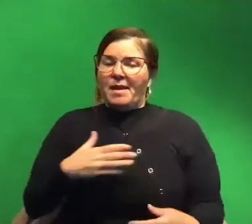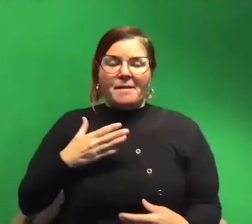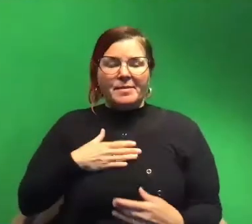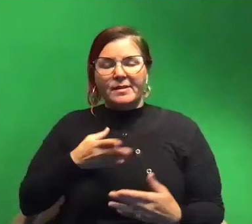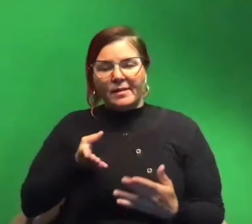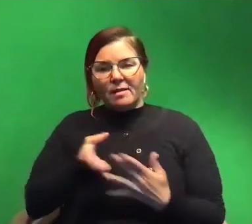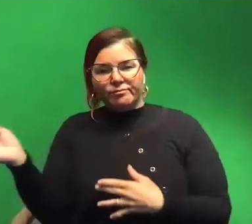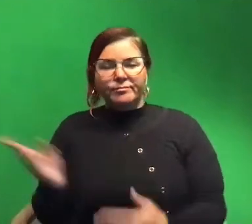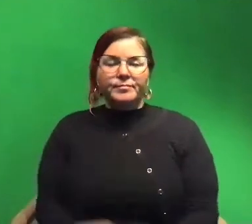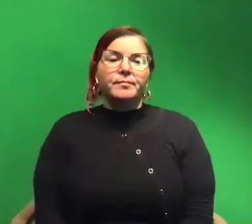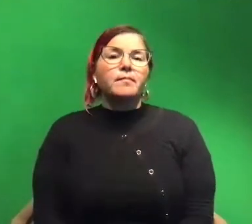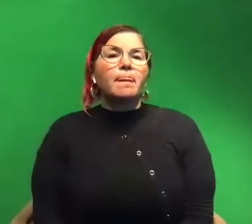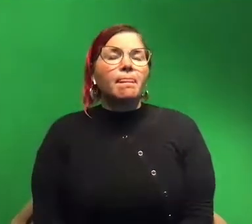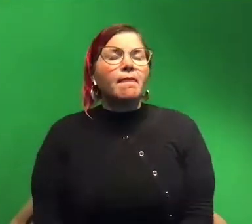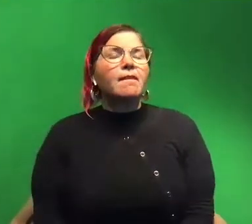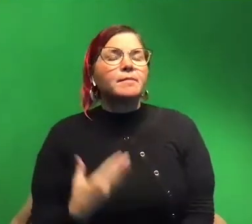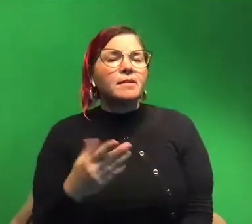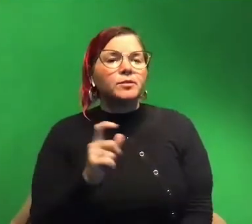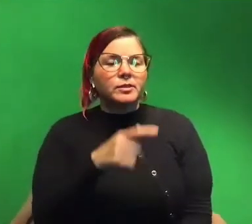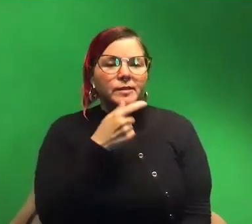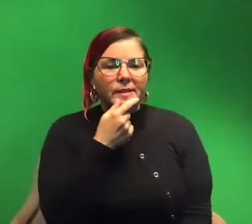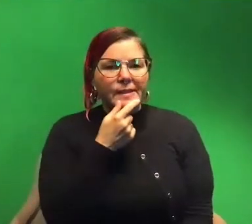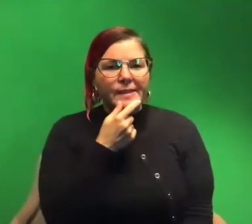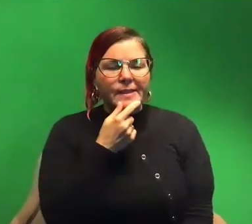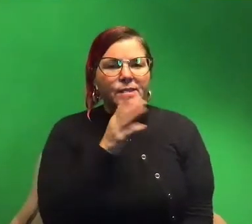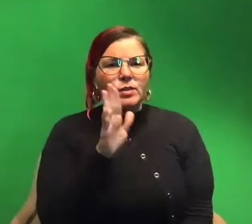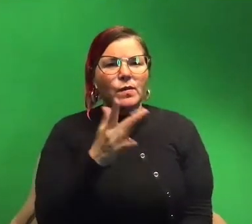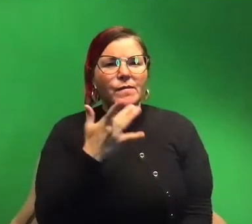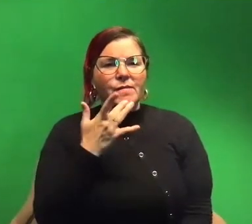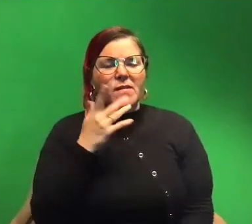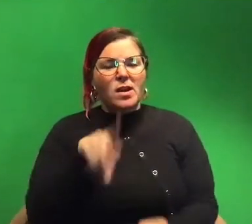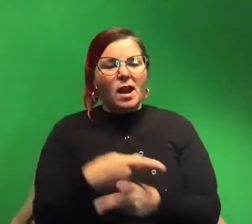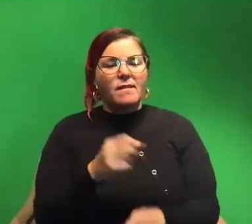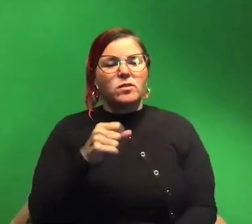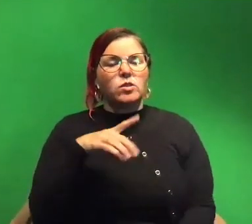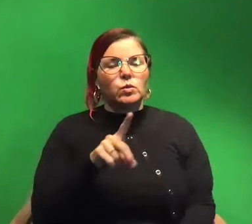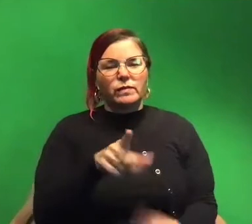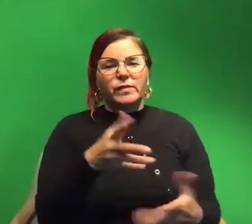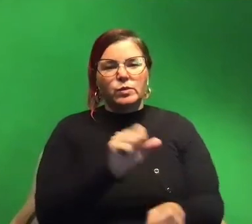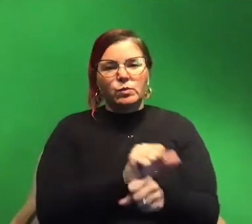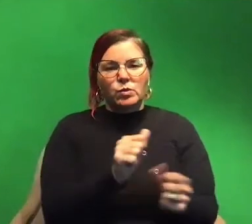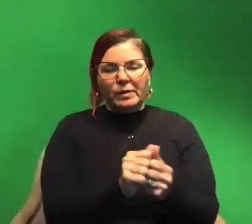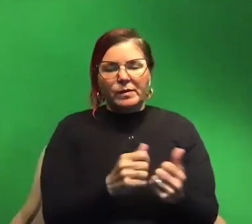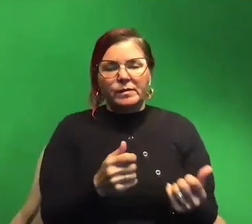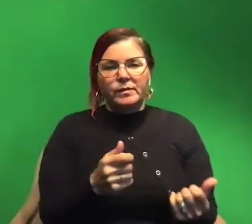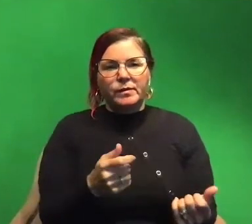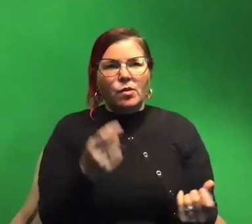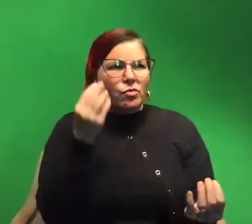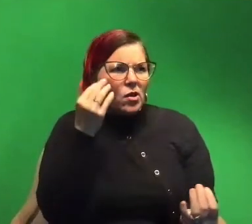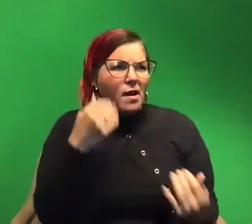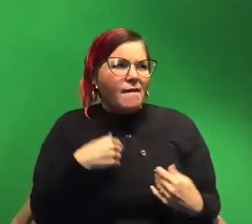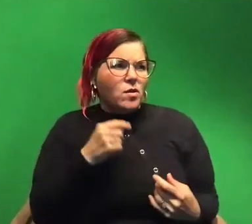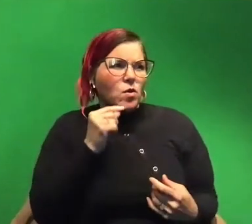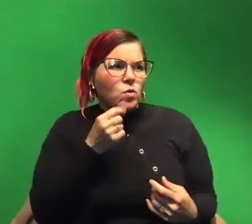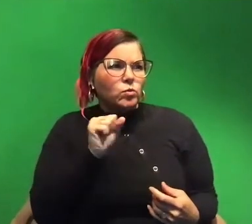Awesome um the next question is uh what is your favorite type of squid that you've worked with um that you thought had a really cool squid